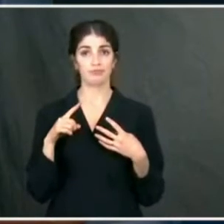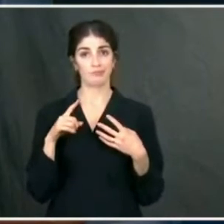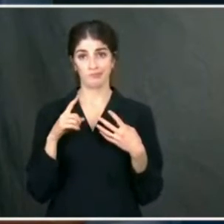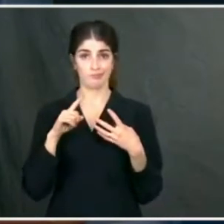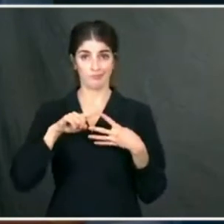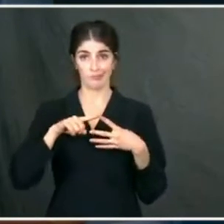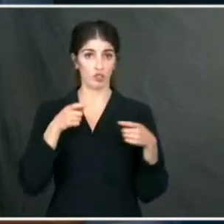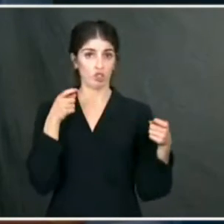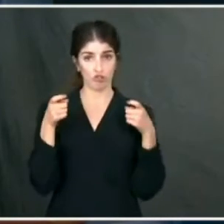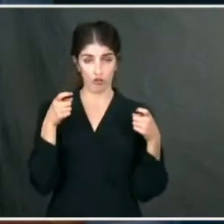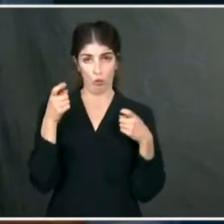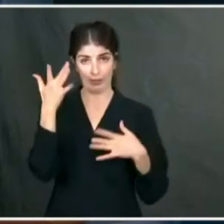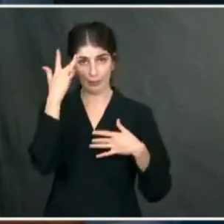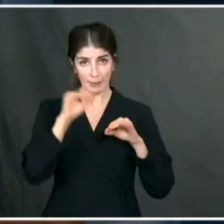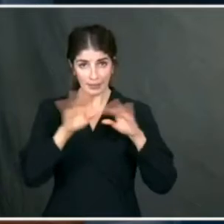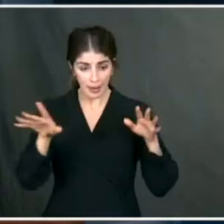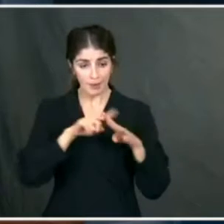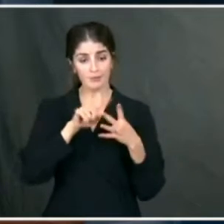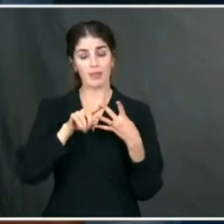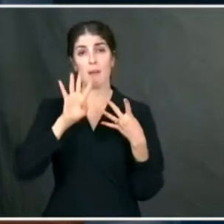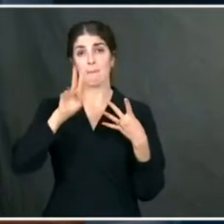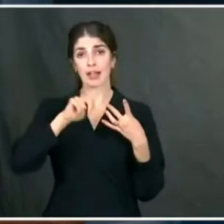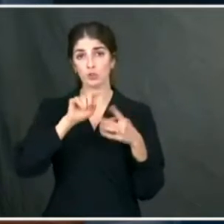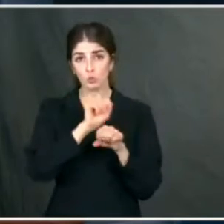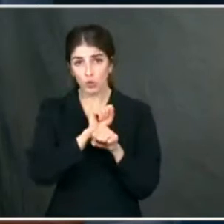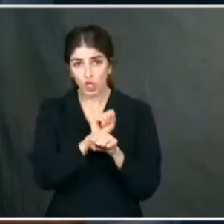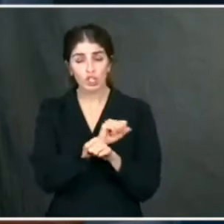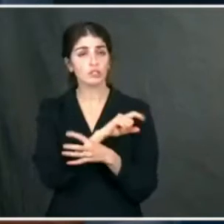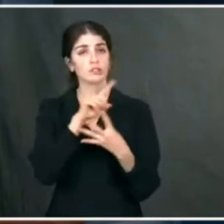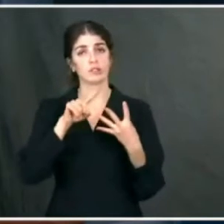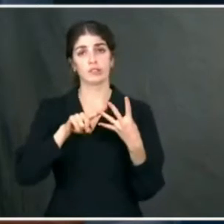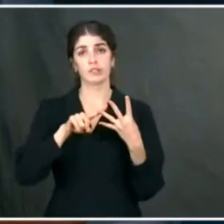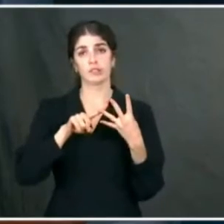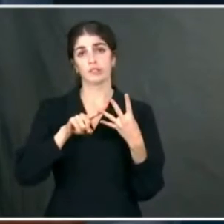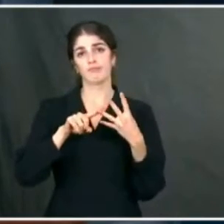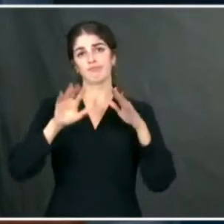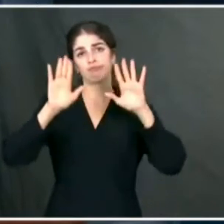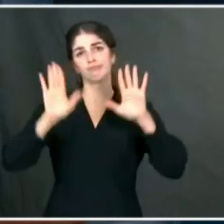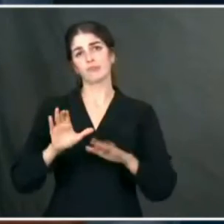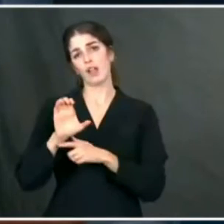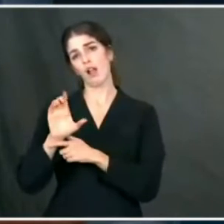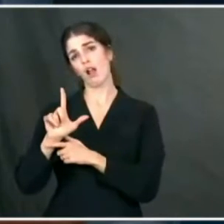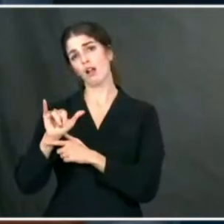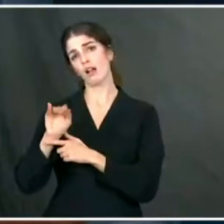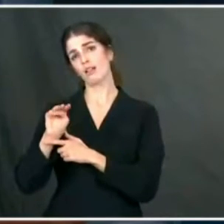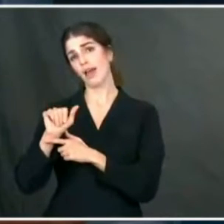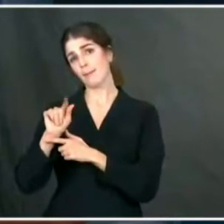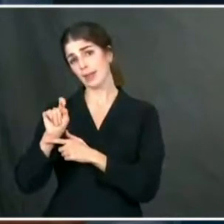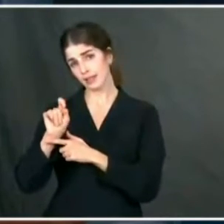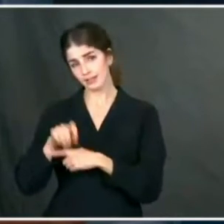the pandemic under control, getting people back to work, addressing our climate crisis and addressing racial equity.